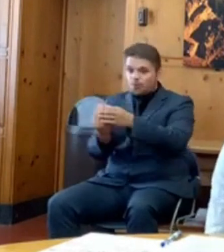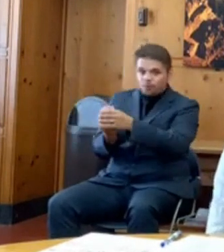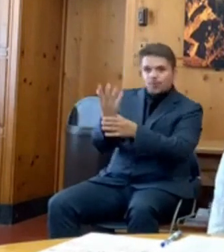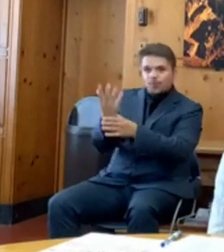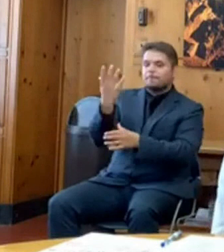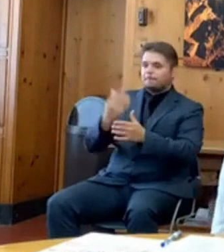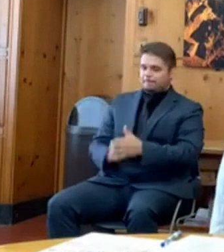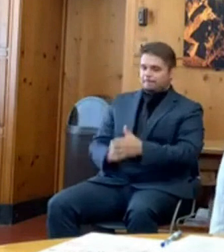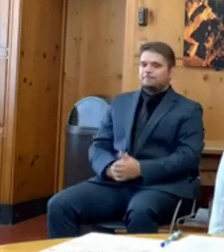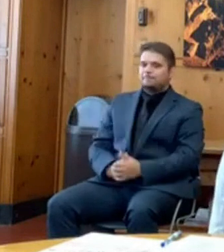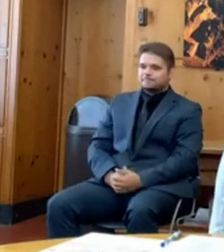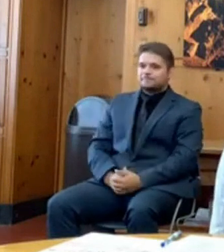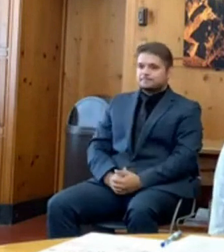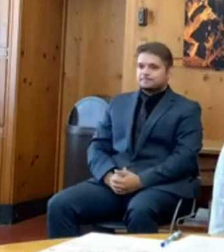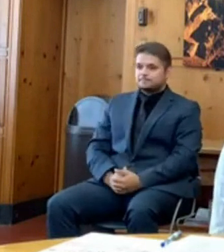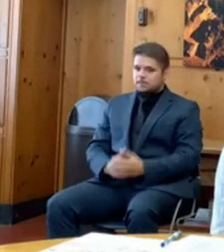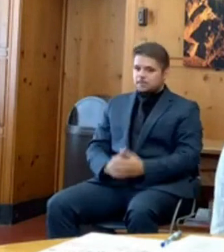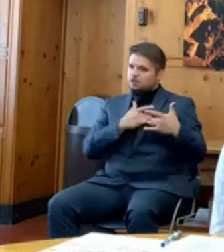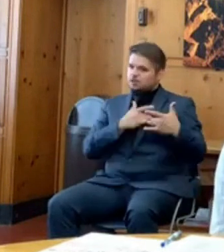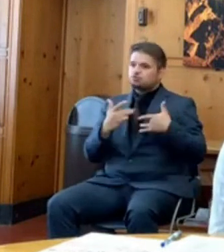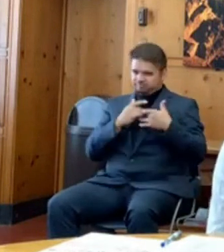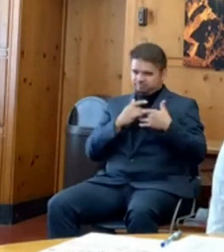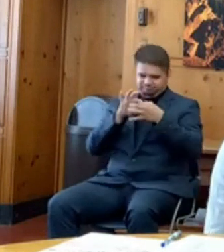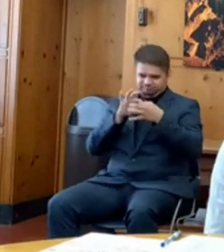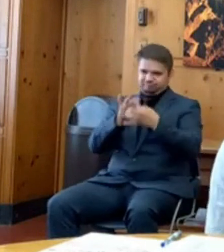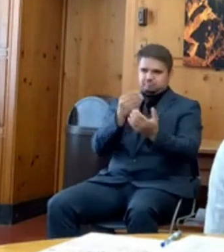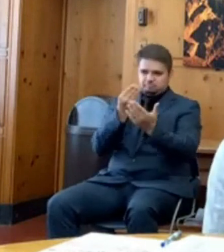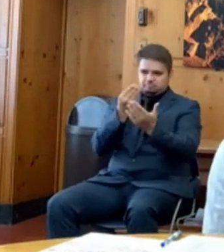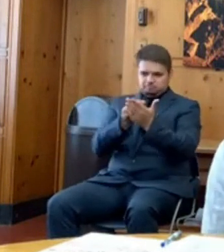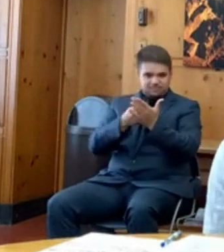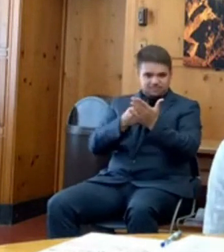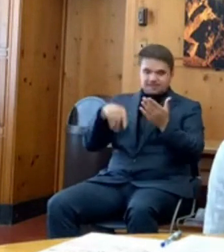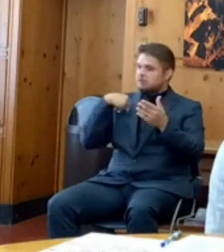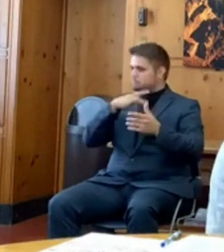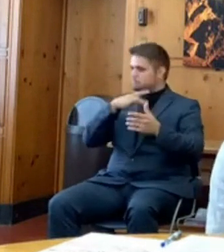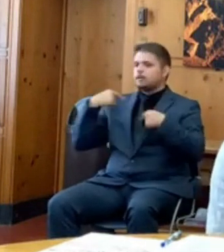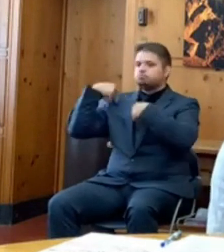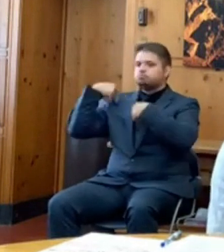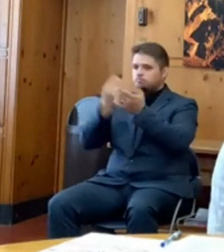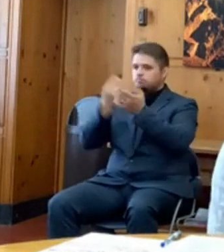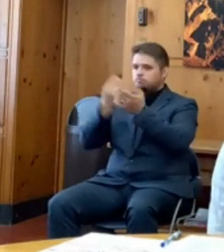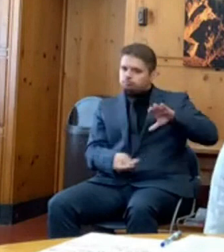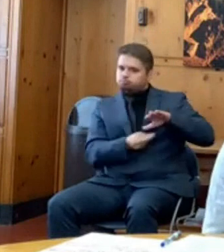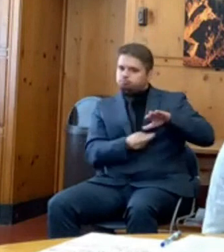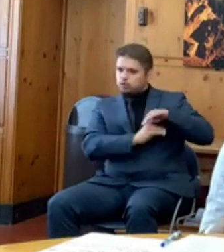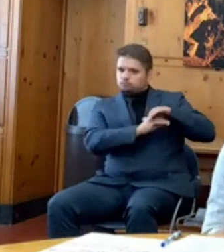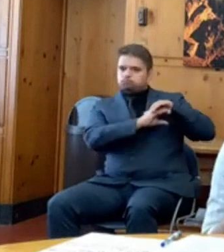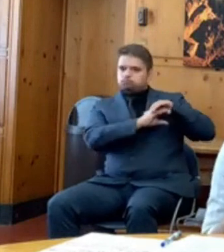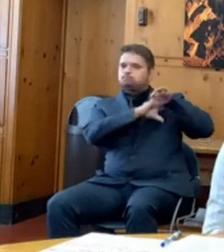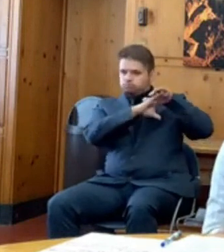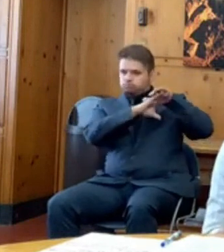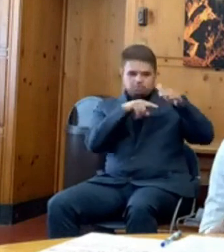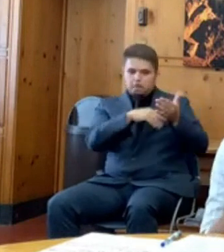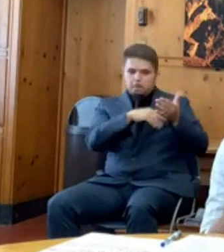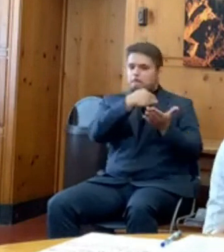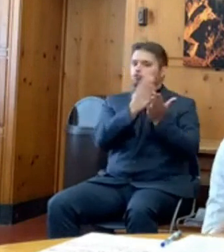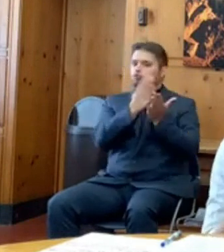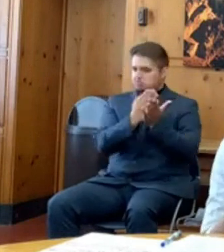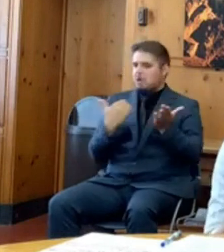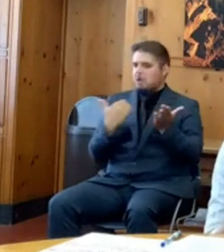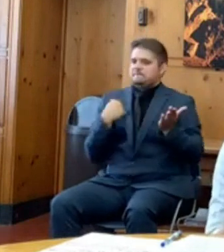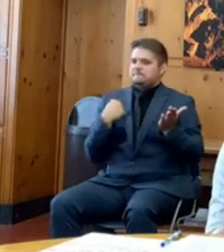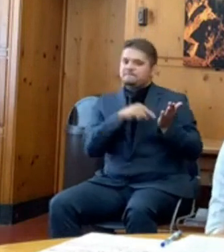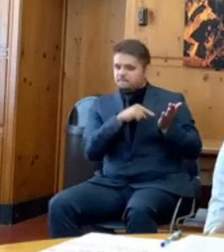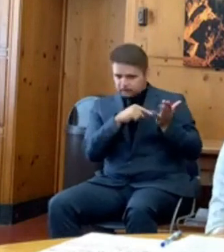about the overall use of reserves and one-time funds in the legislatively approved budget. We have spent a